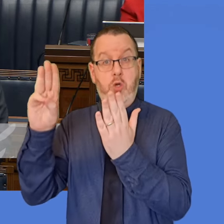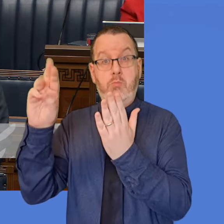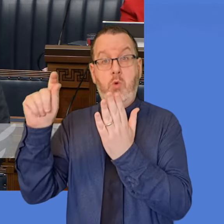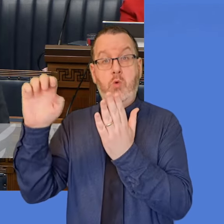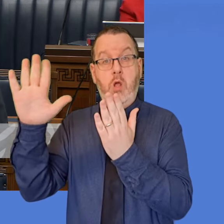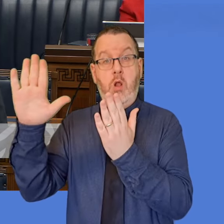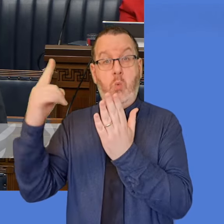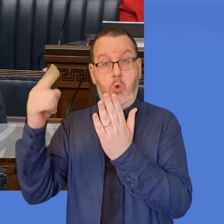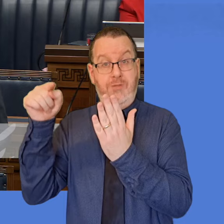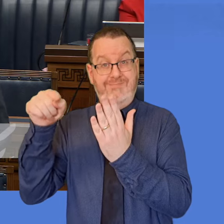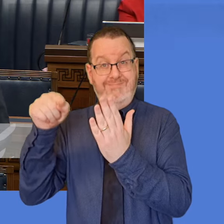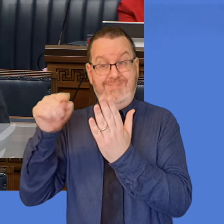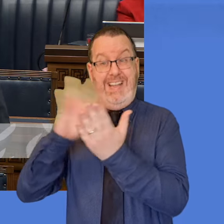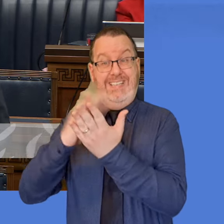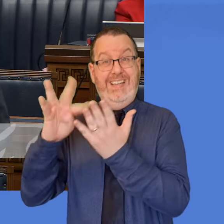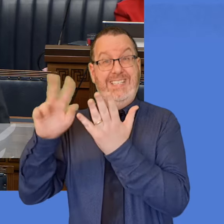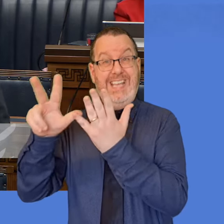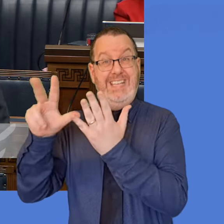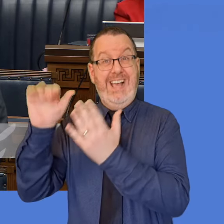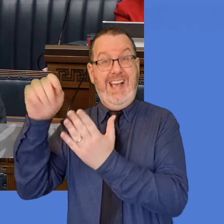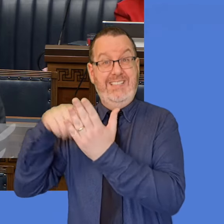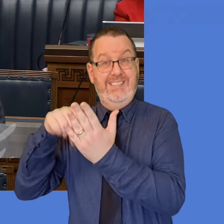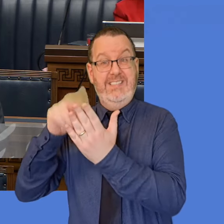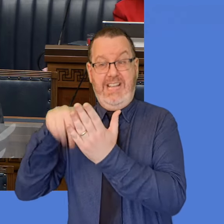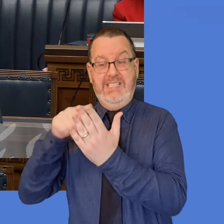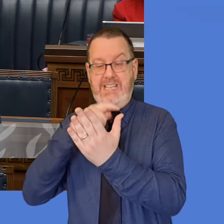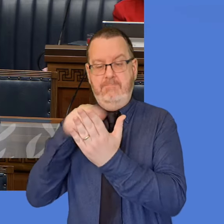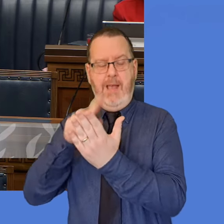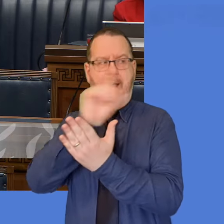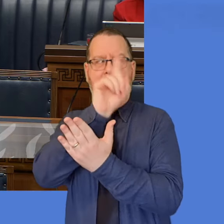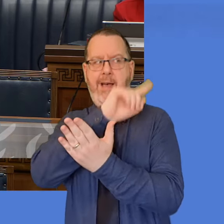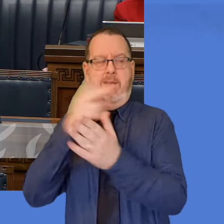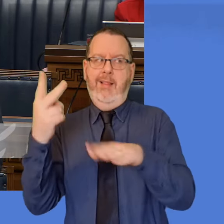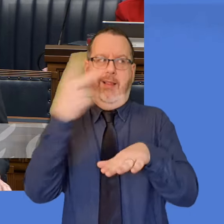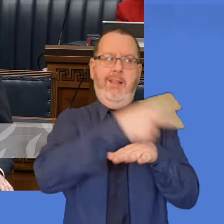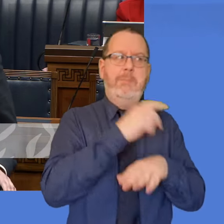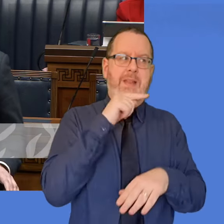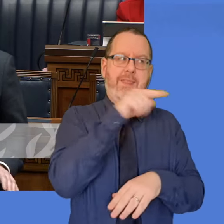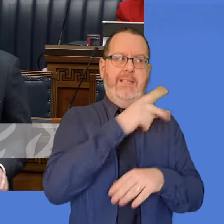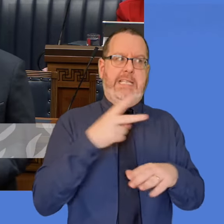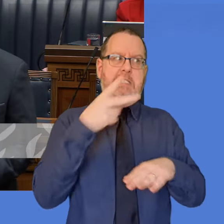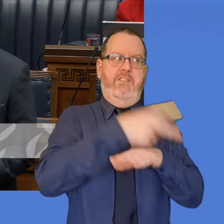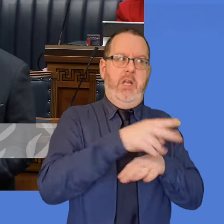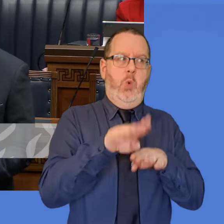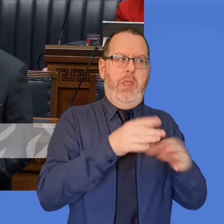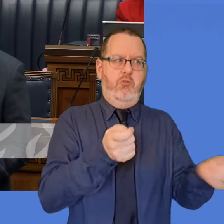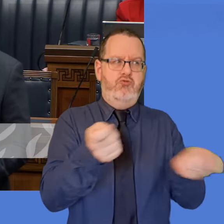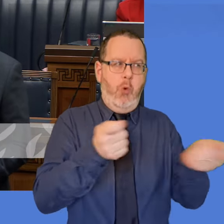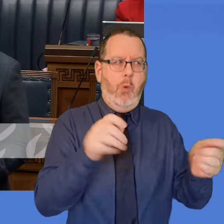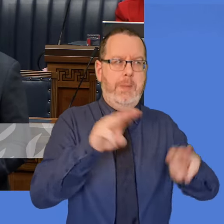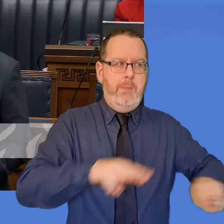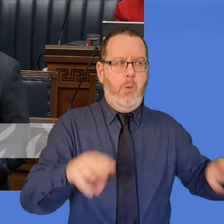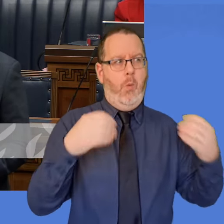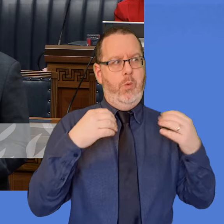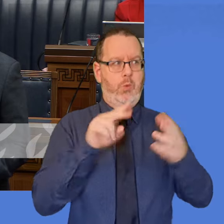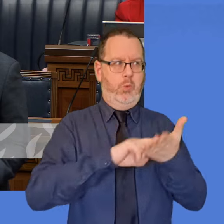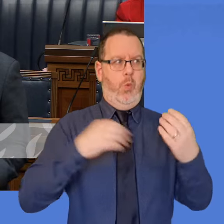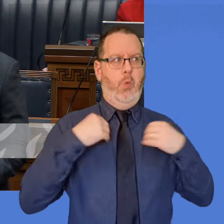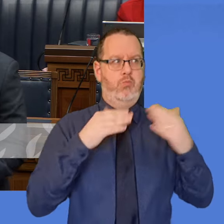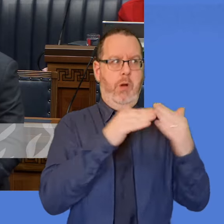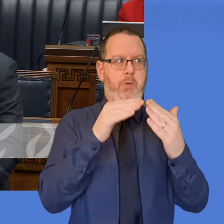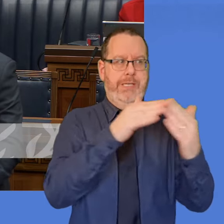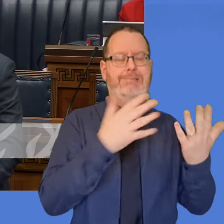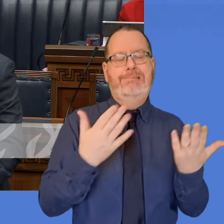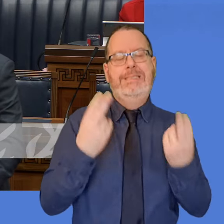regarding interference with the control of use of property. My officials have taken on board the views of